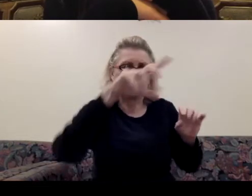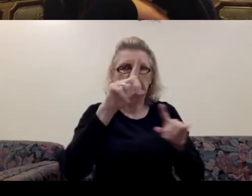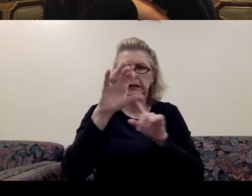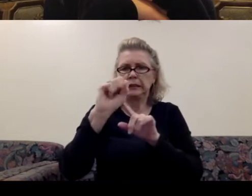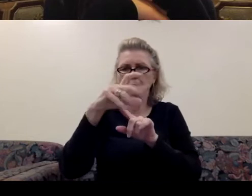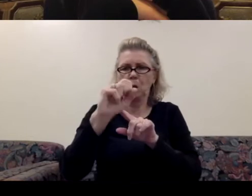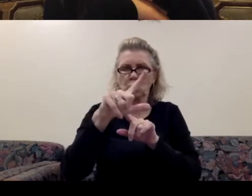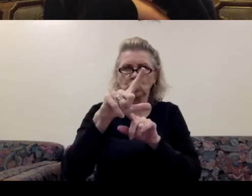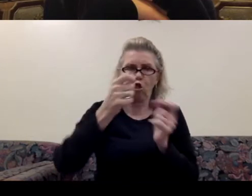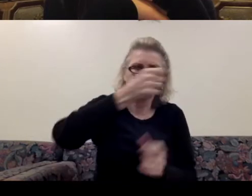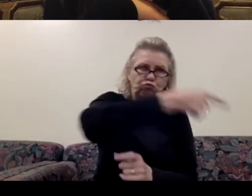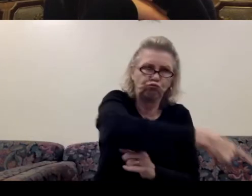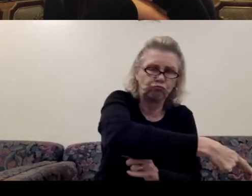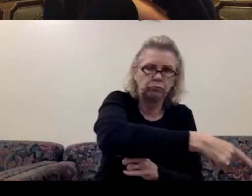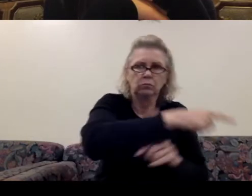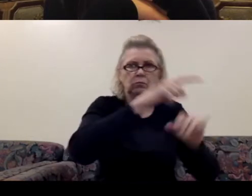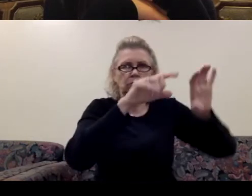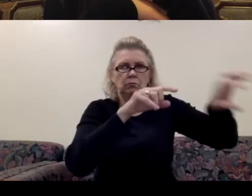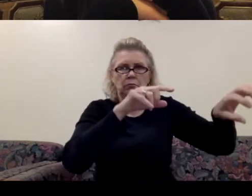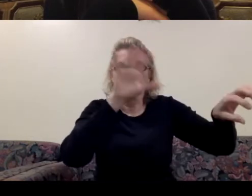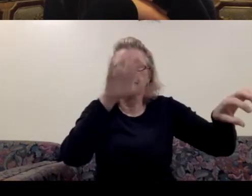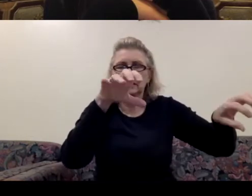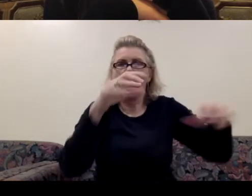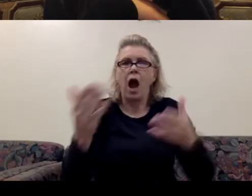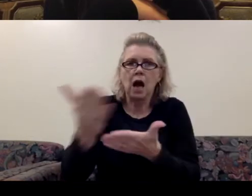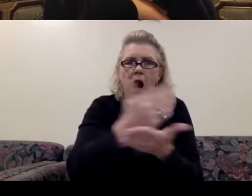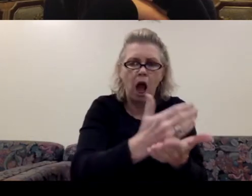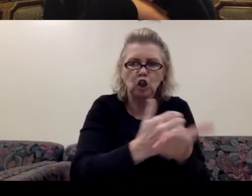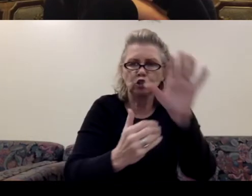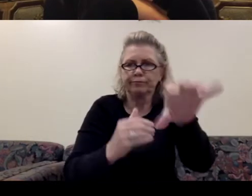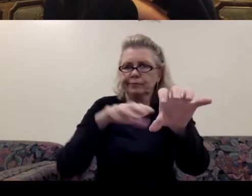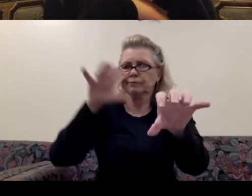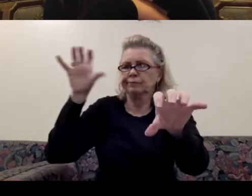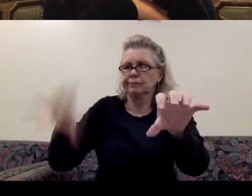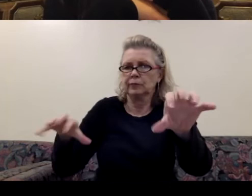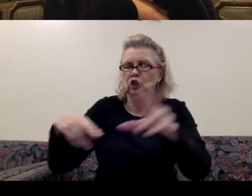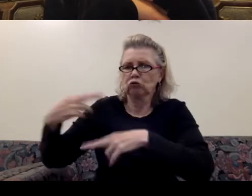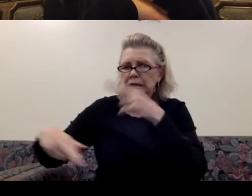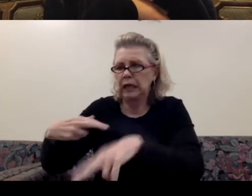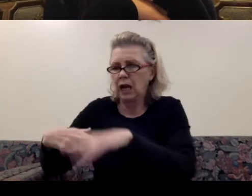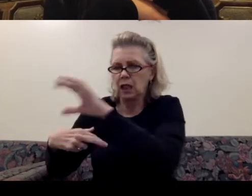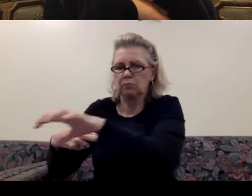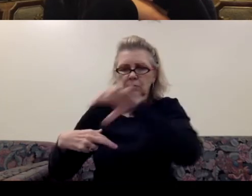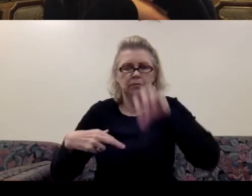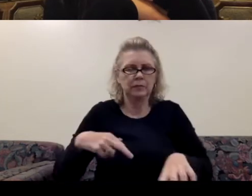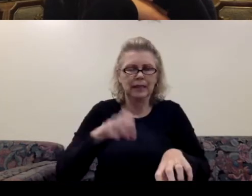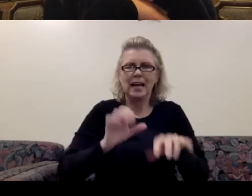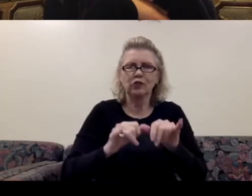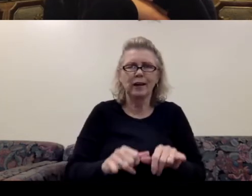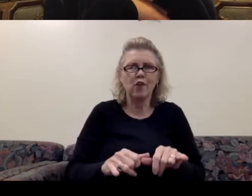there's collection, there's recycling, there's engineering, and you don't really